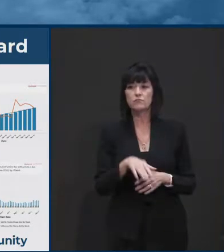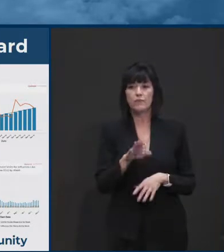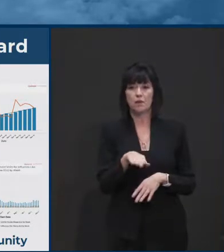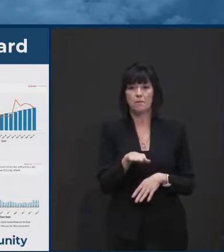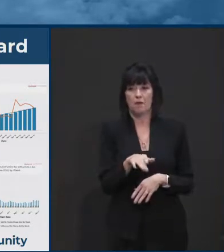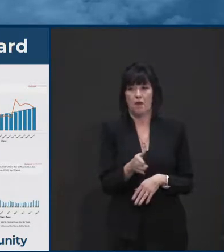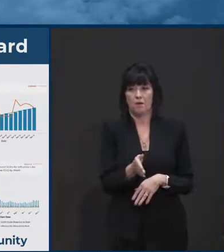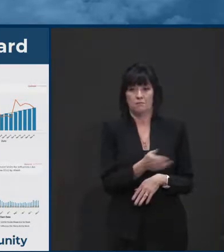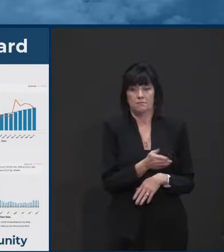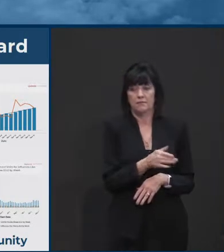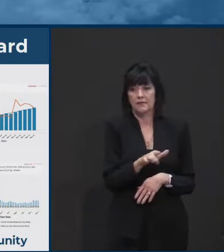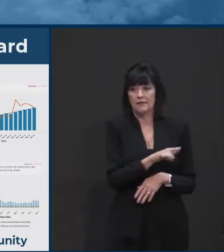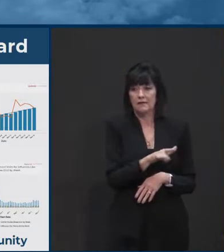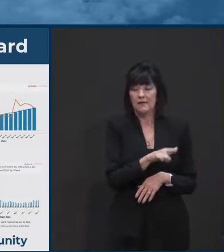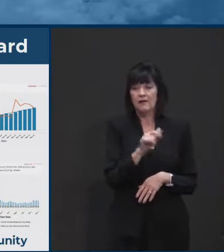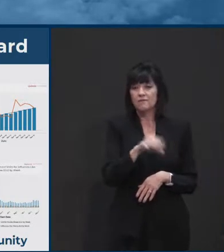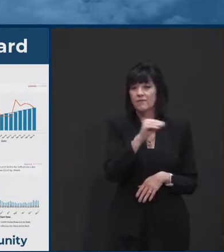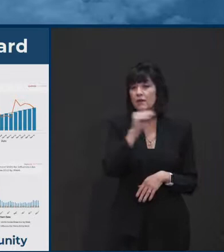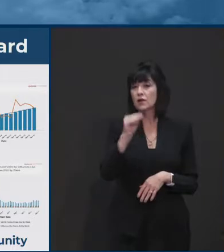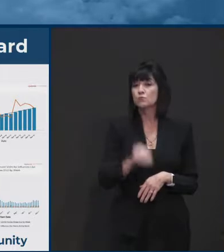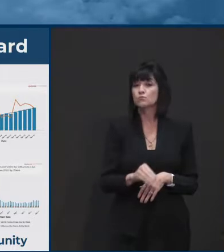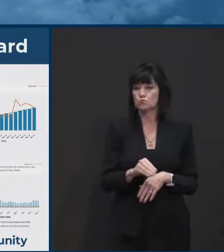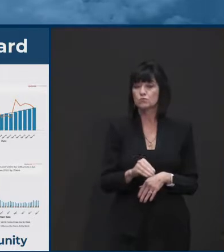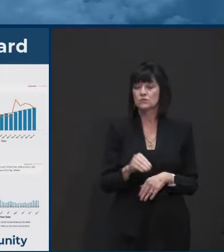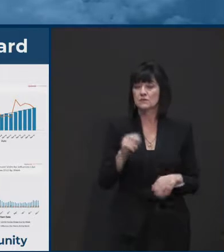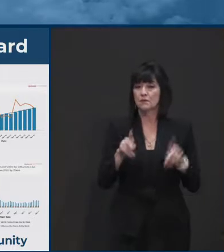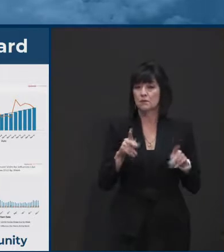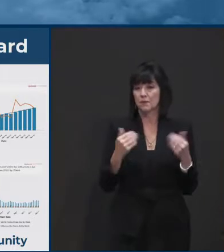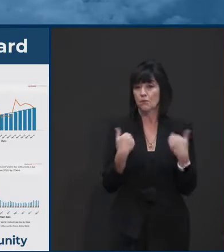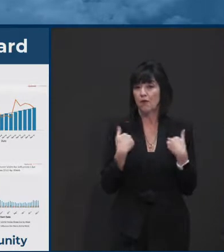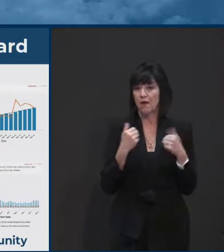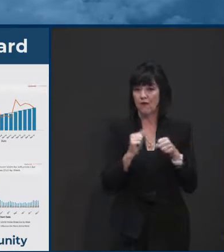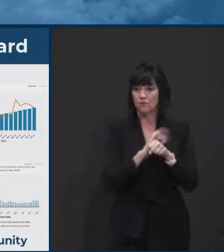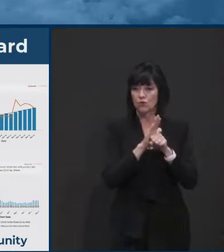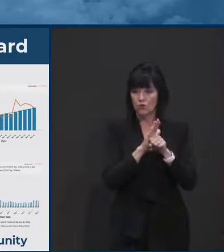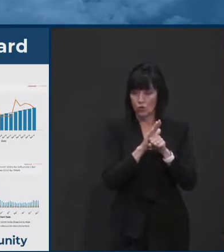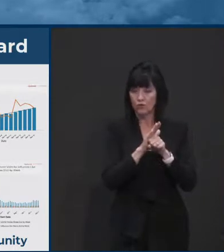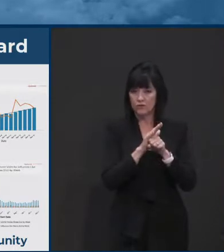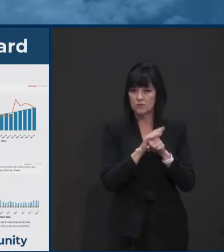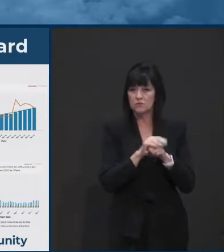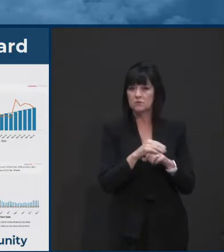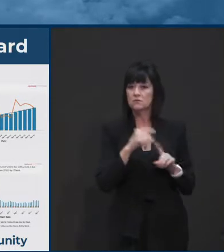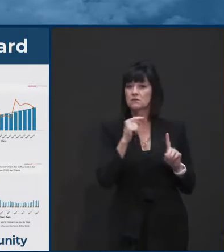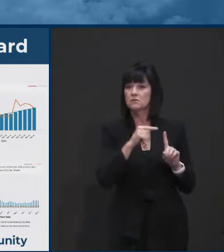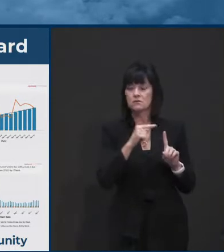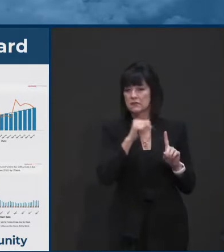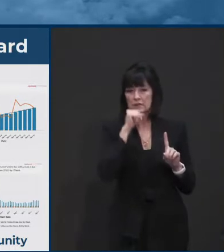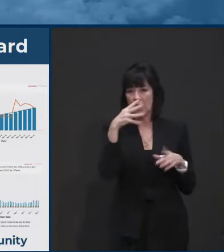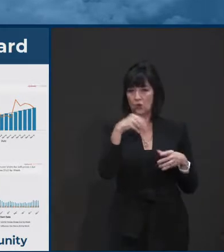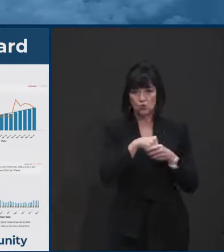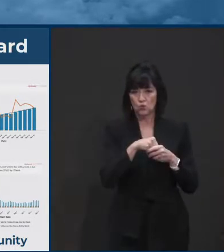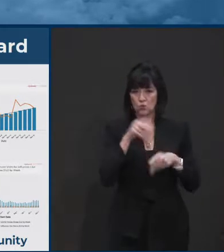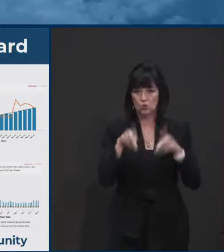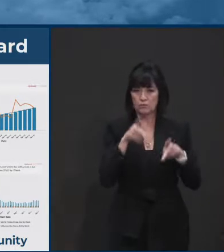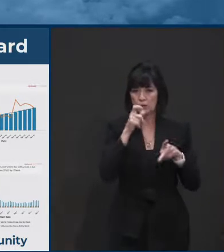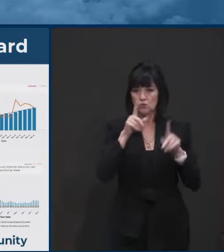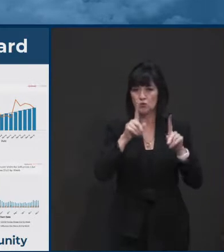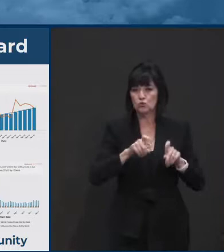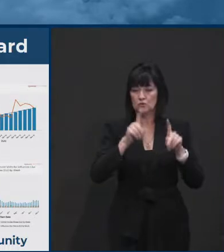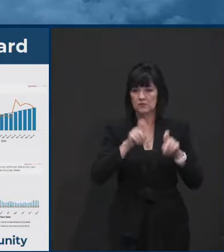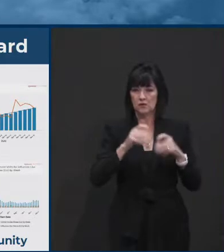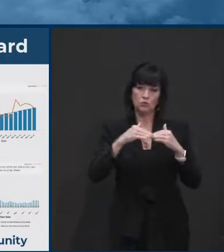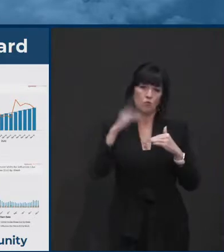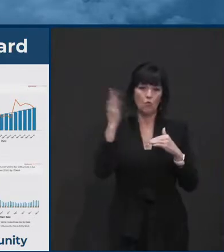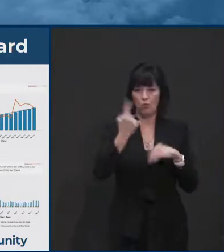is the percent of positive. So it's going to be a bigger number because it doesn't include people who've been tested more than once. So that's 14